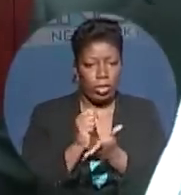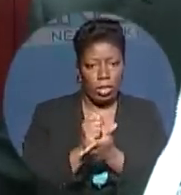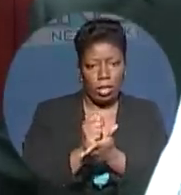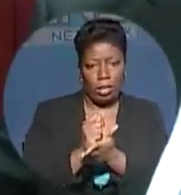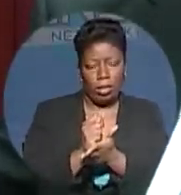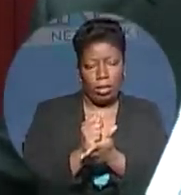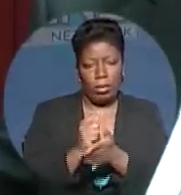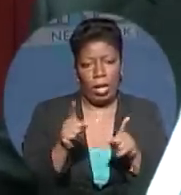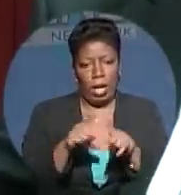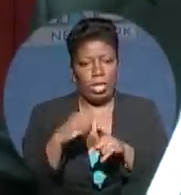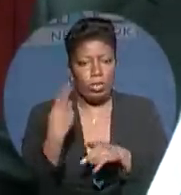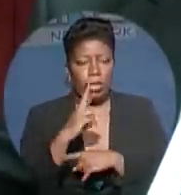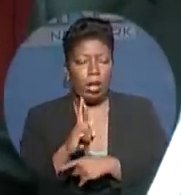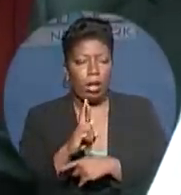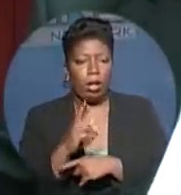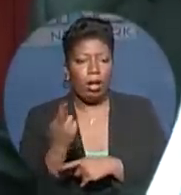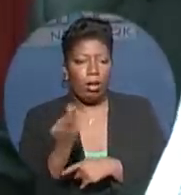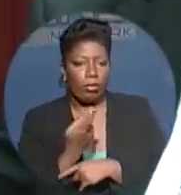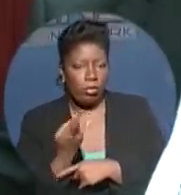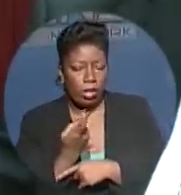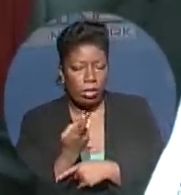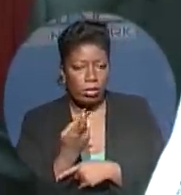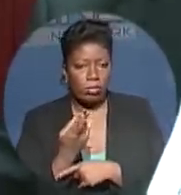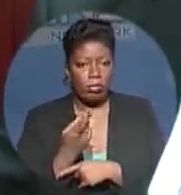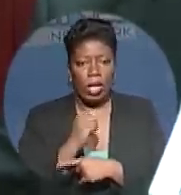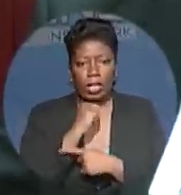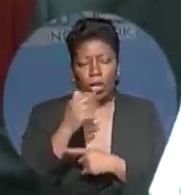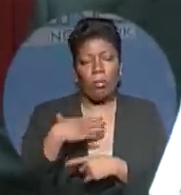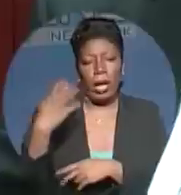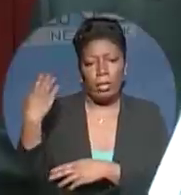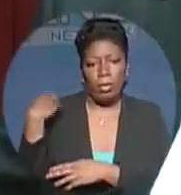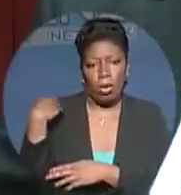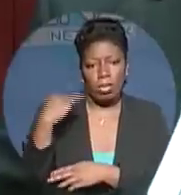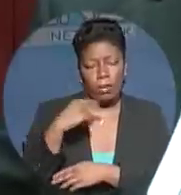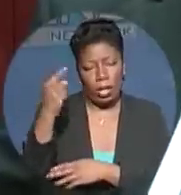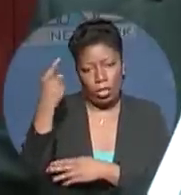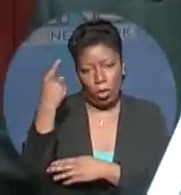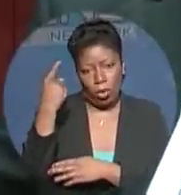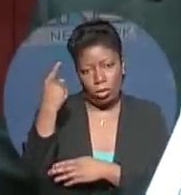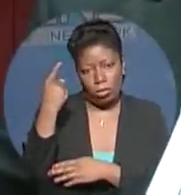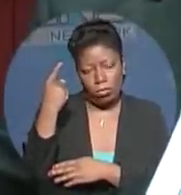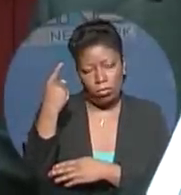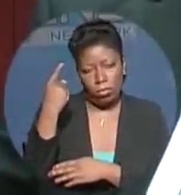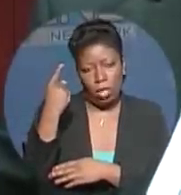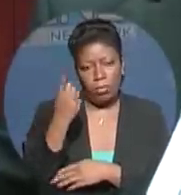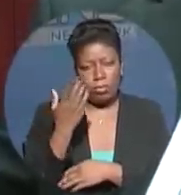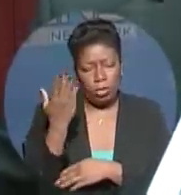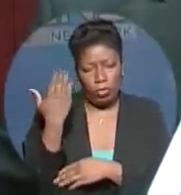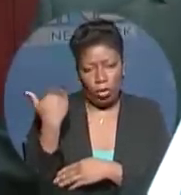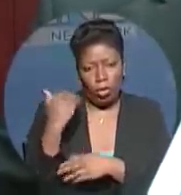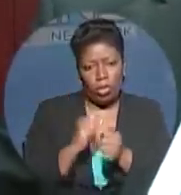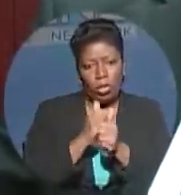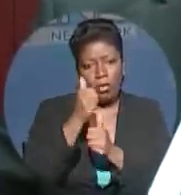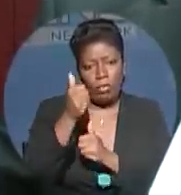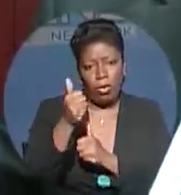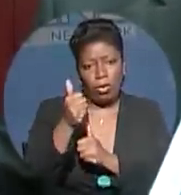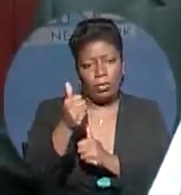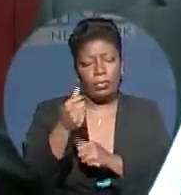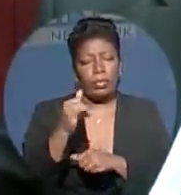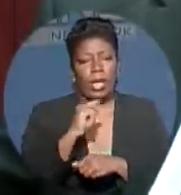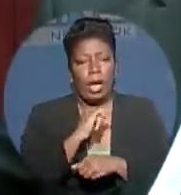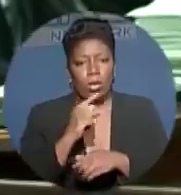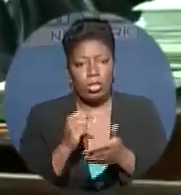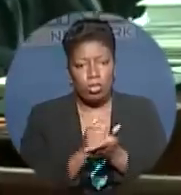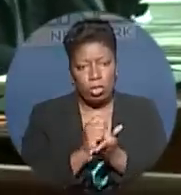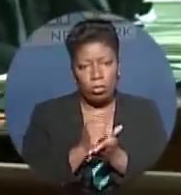as opposed to just being my boss. If I had thought for one second that it had gone this far, I would have started treating him as my boss